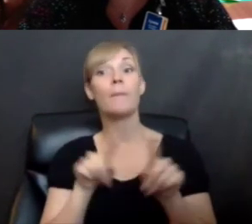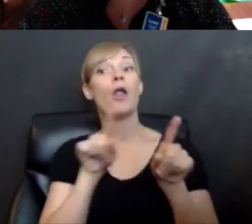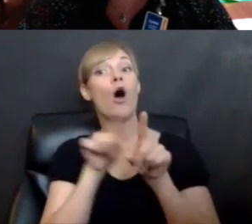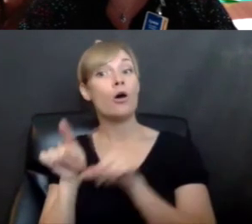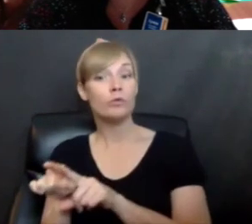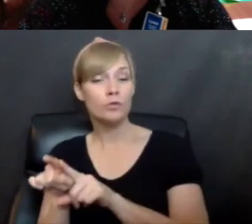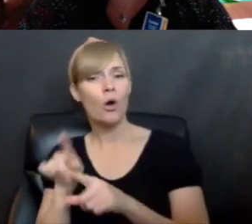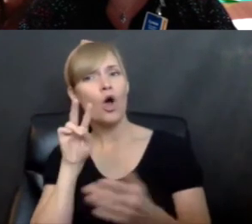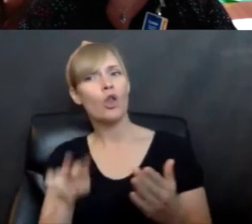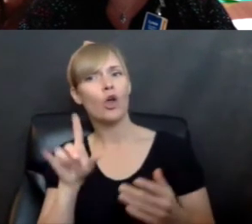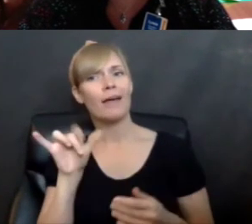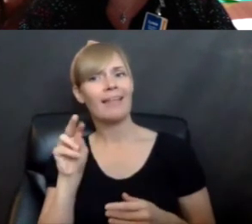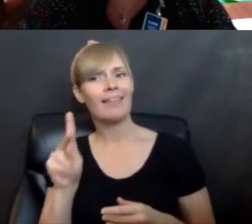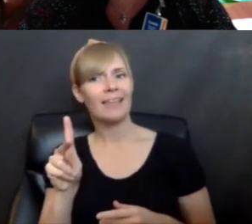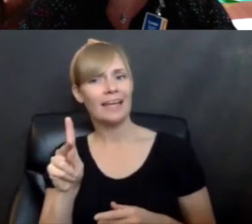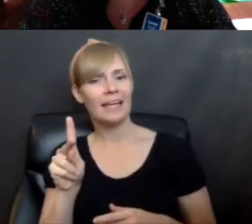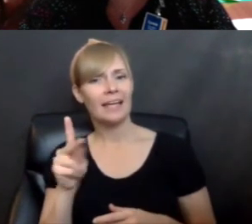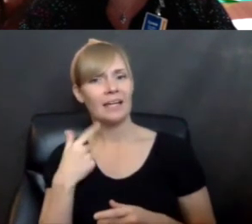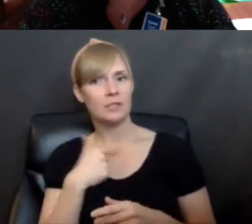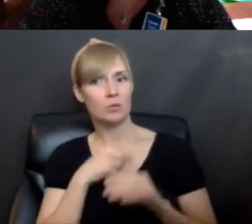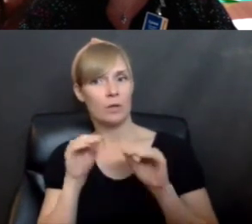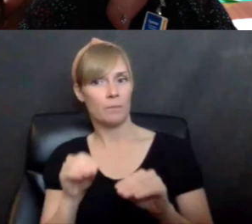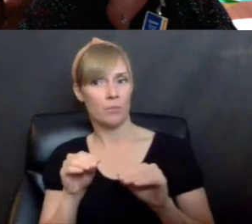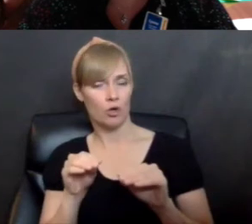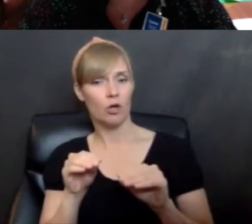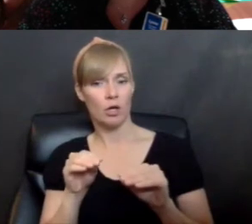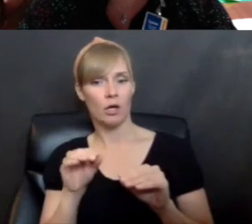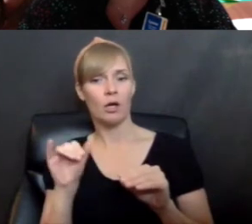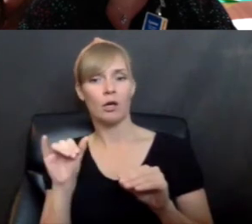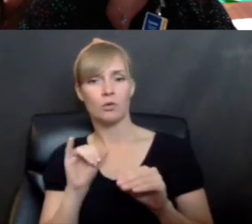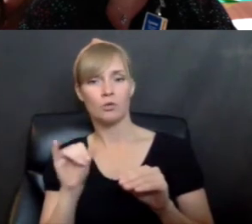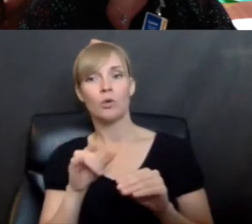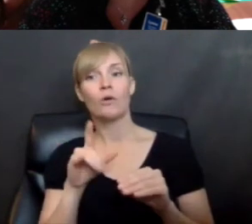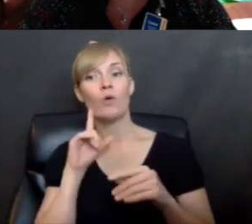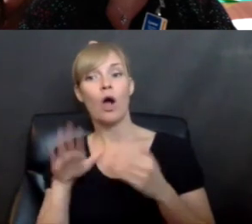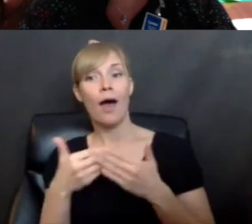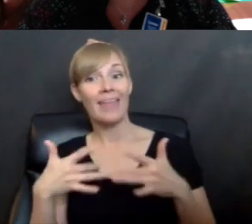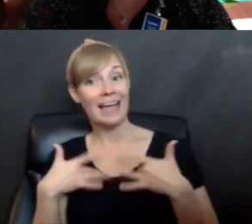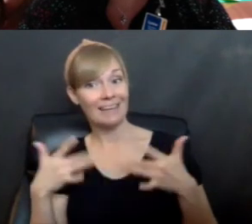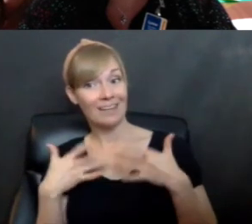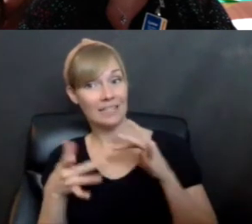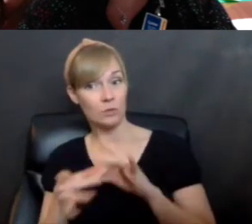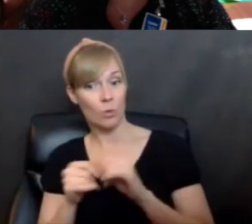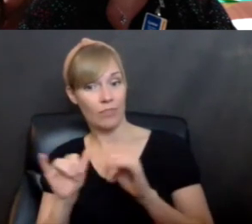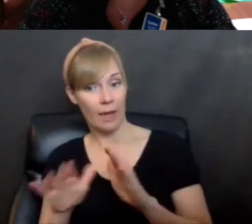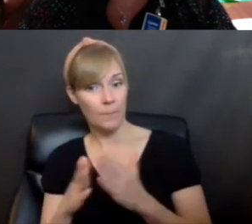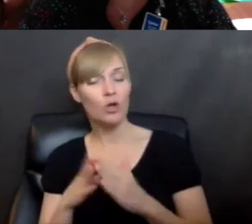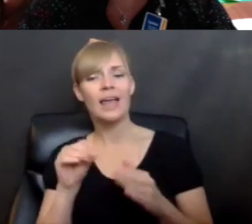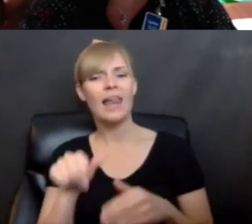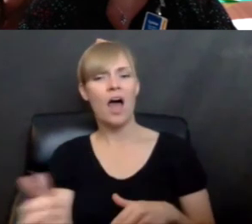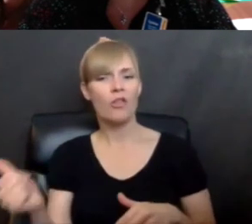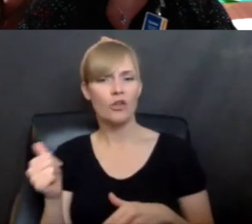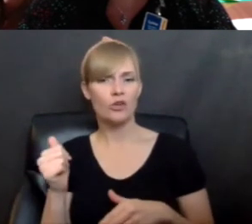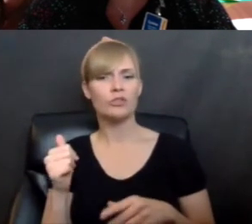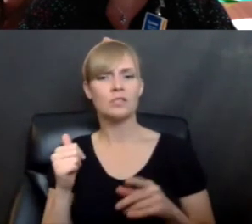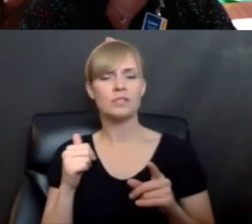put earlier for all of the activities that go along with these books and others and, and do yourself a favor